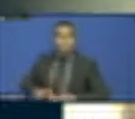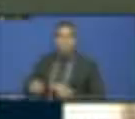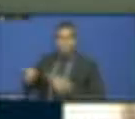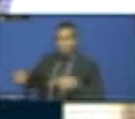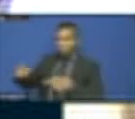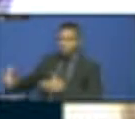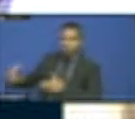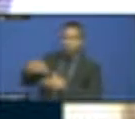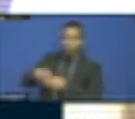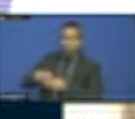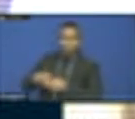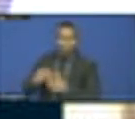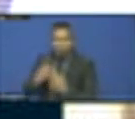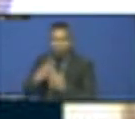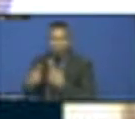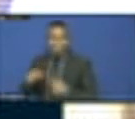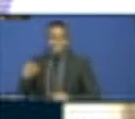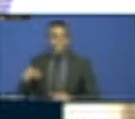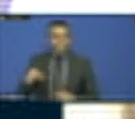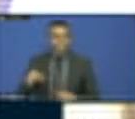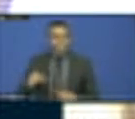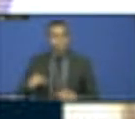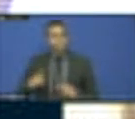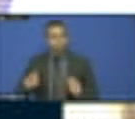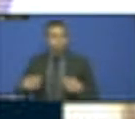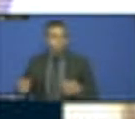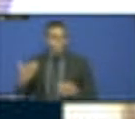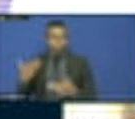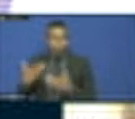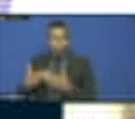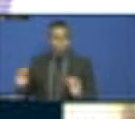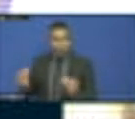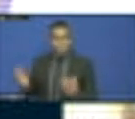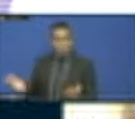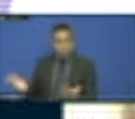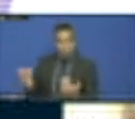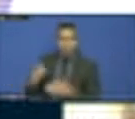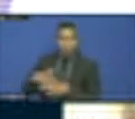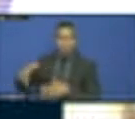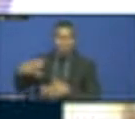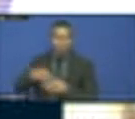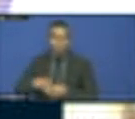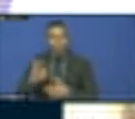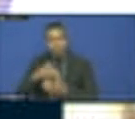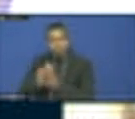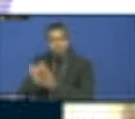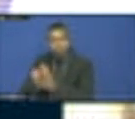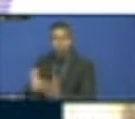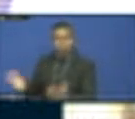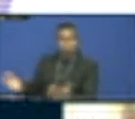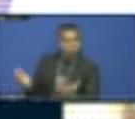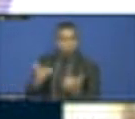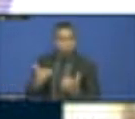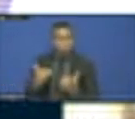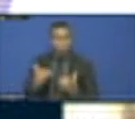encourage. And coupled with the culture, decentralization which has become now